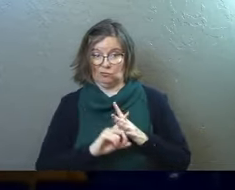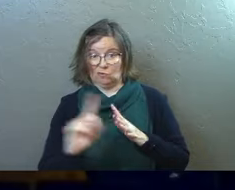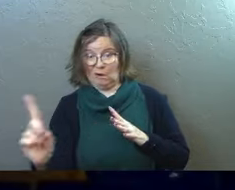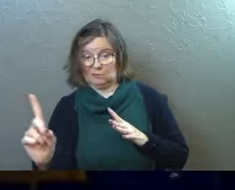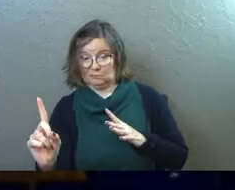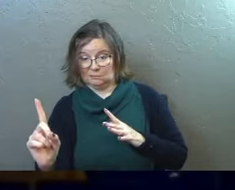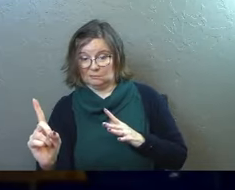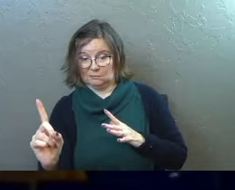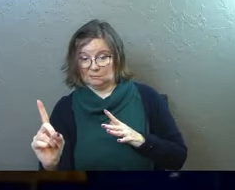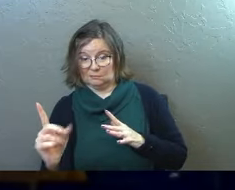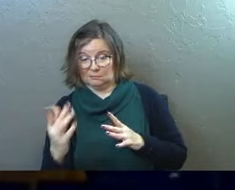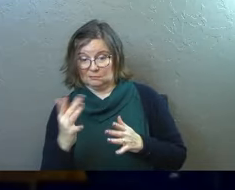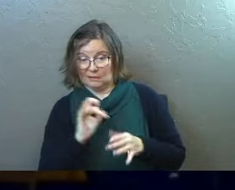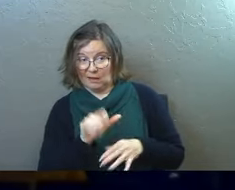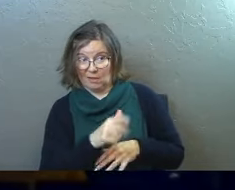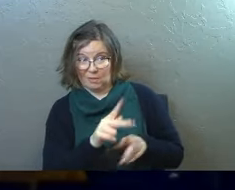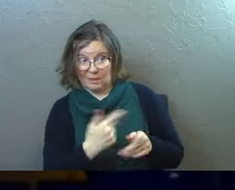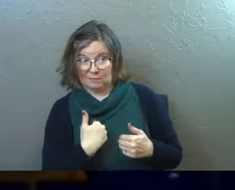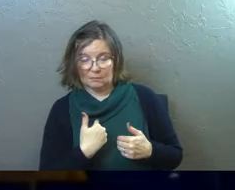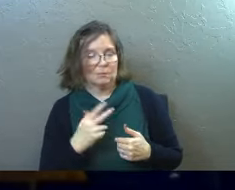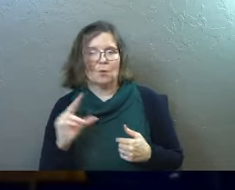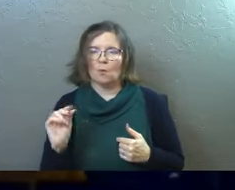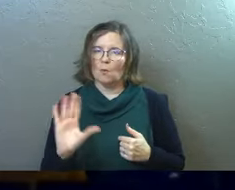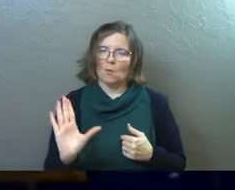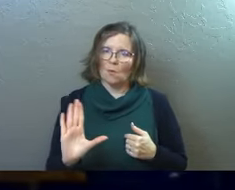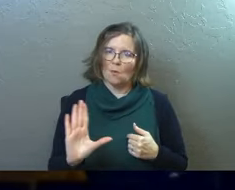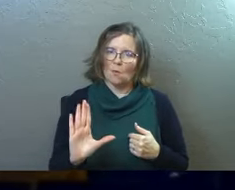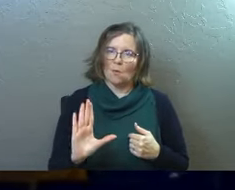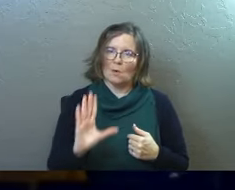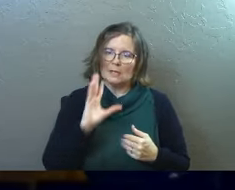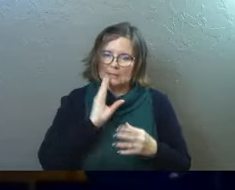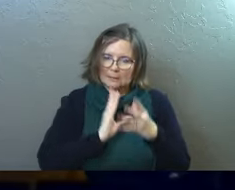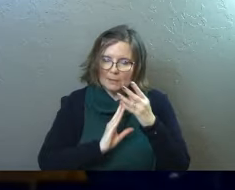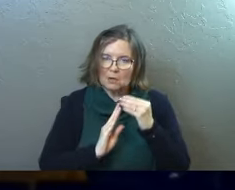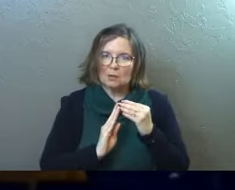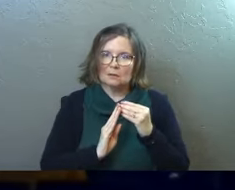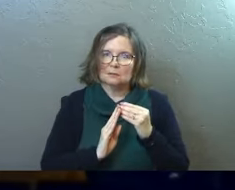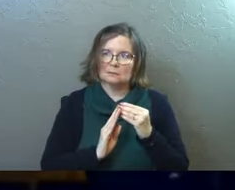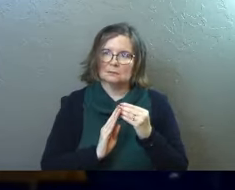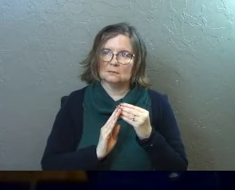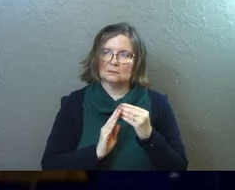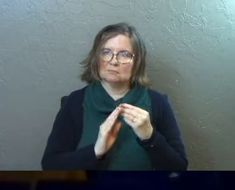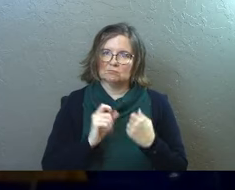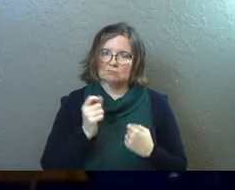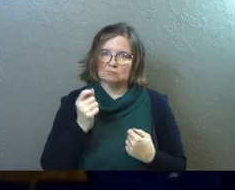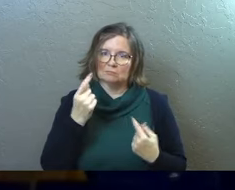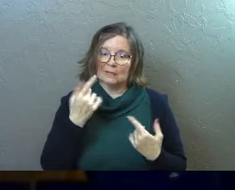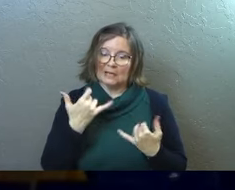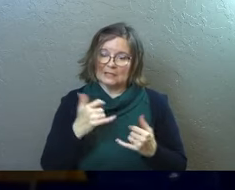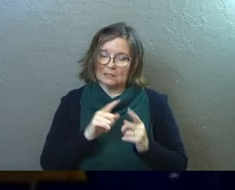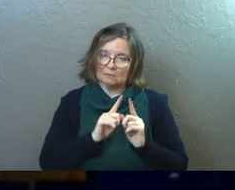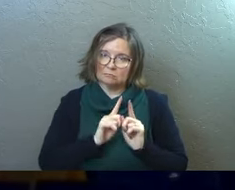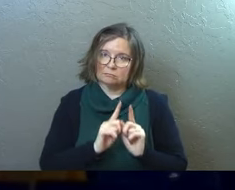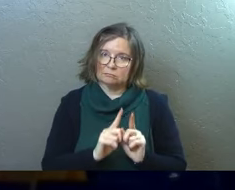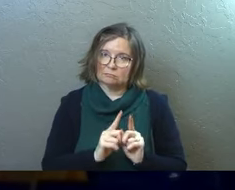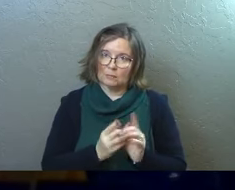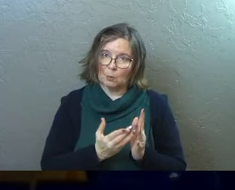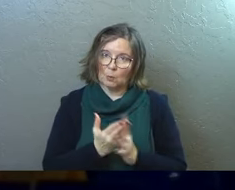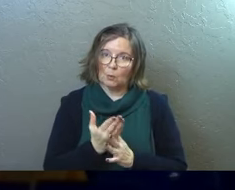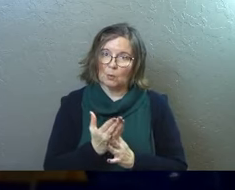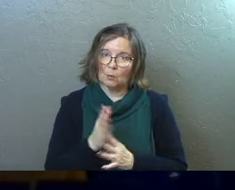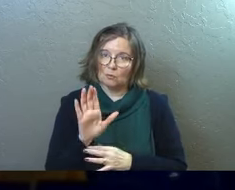everybody else has? No, man, he, he lived our experience and he still went through with it.